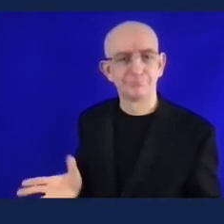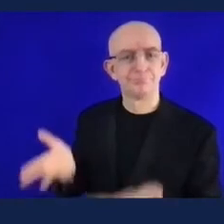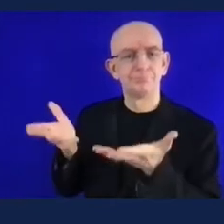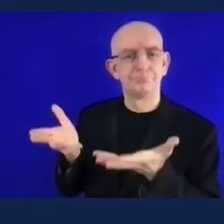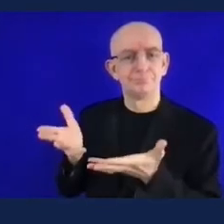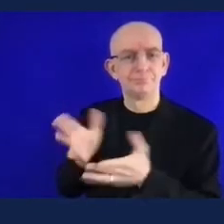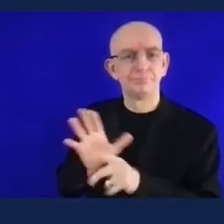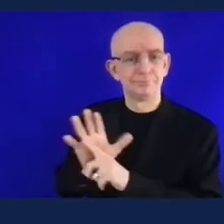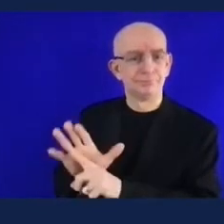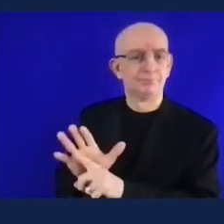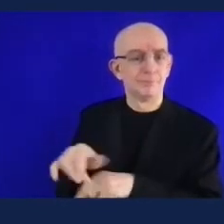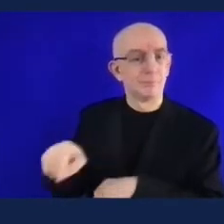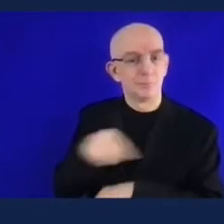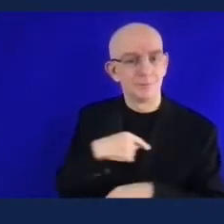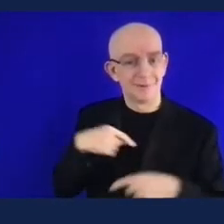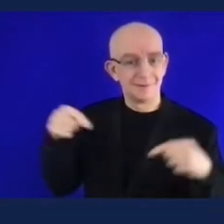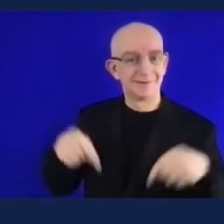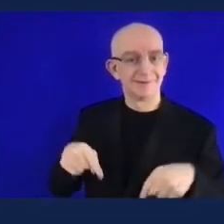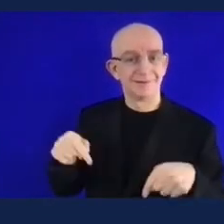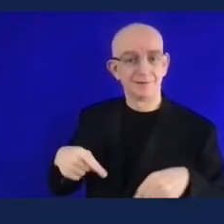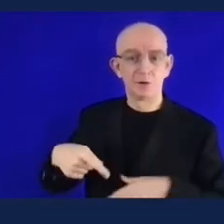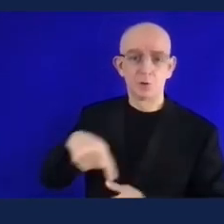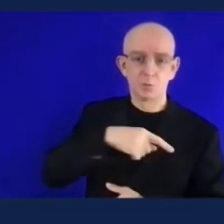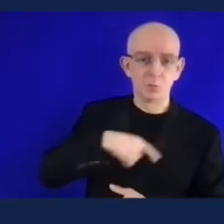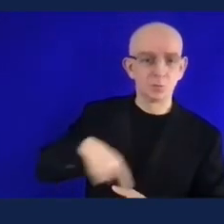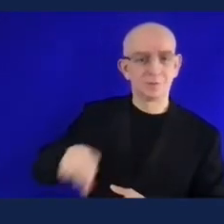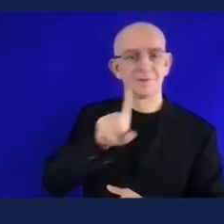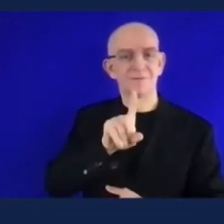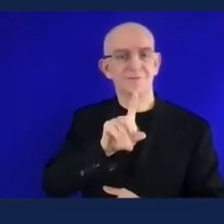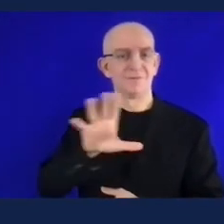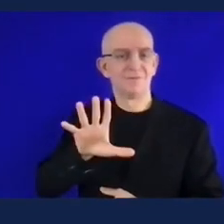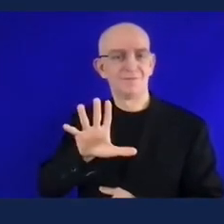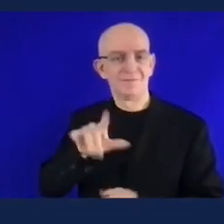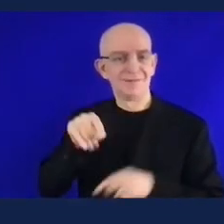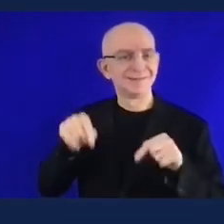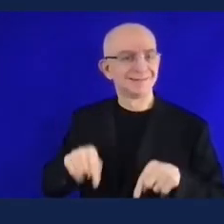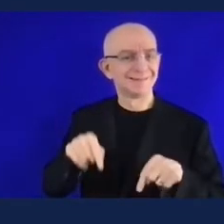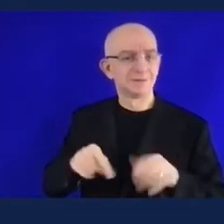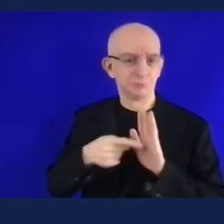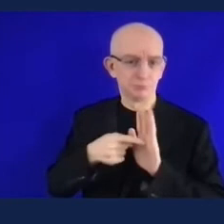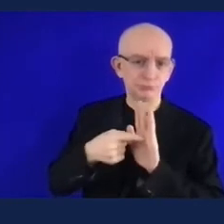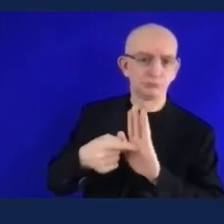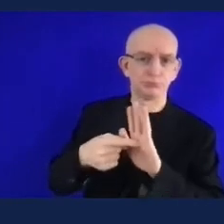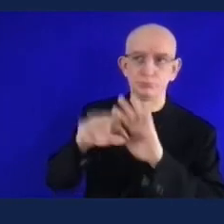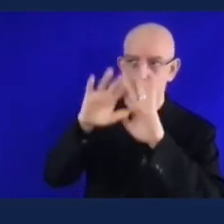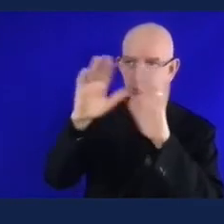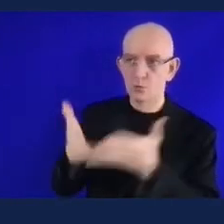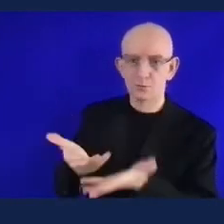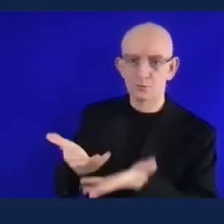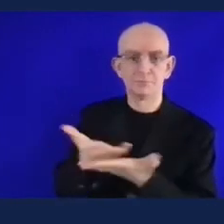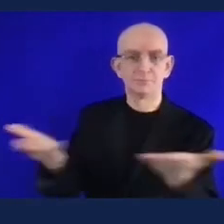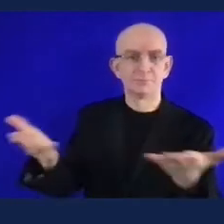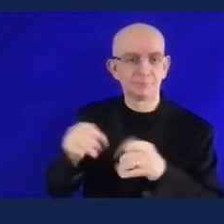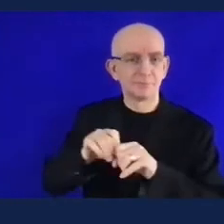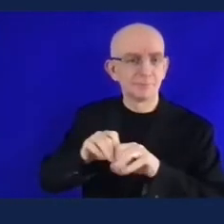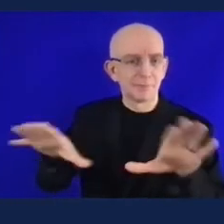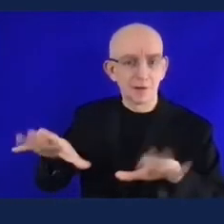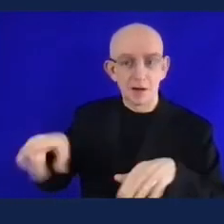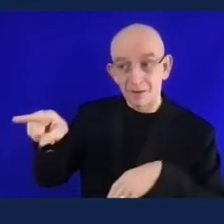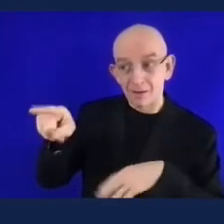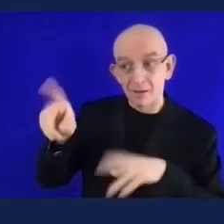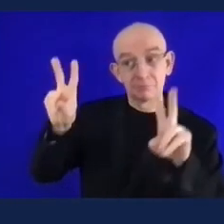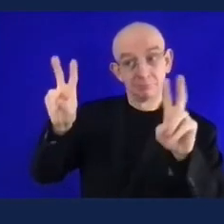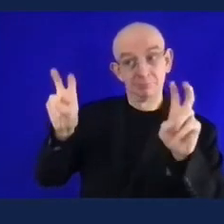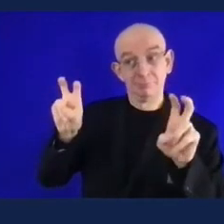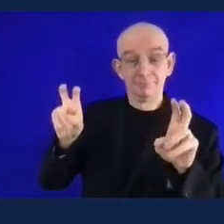even like looking at organizations at the moment going where are the persons with disabilities in your workforce you've probably advanced in terms of